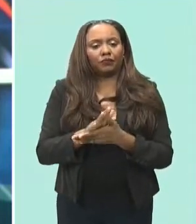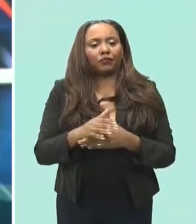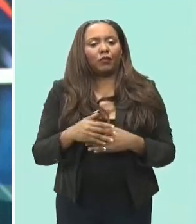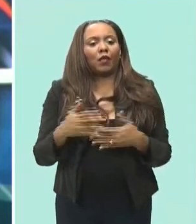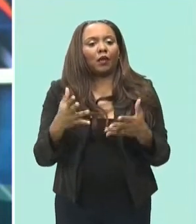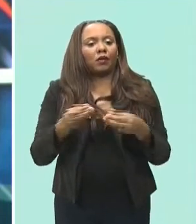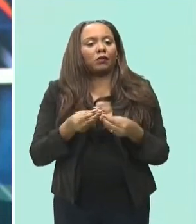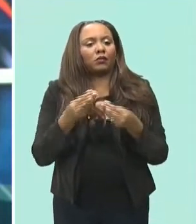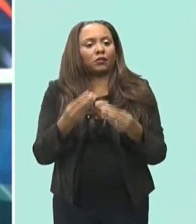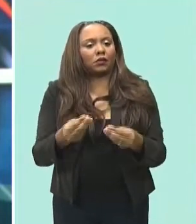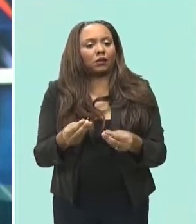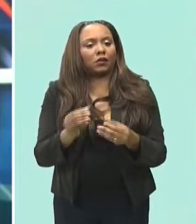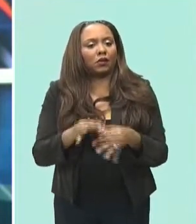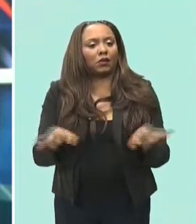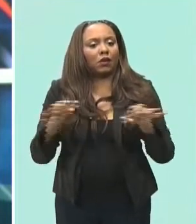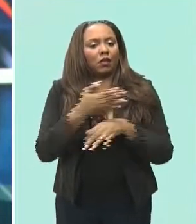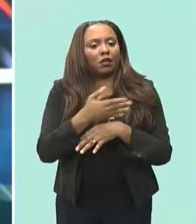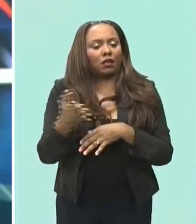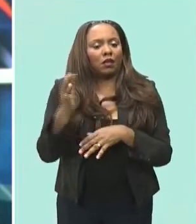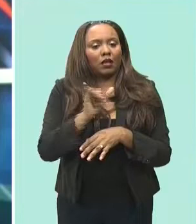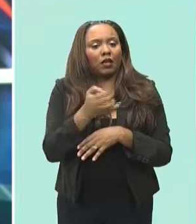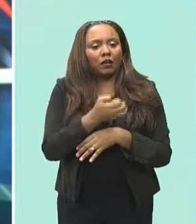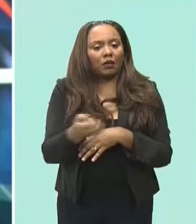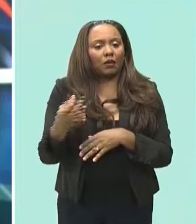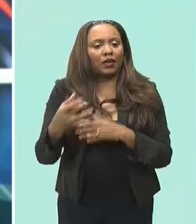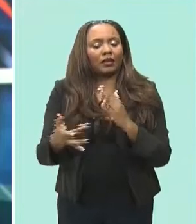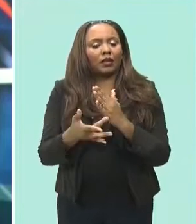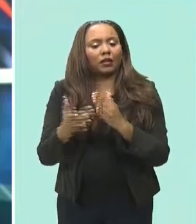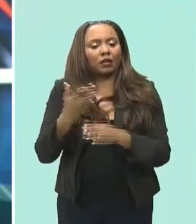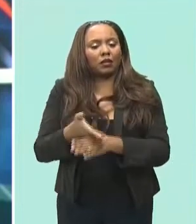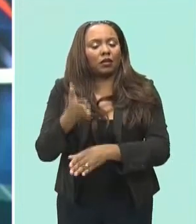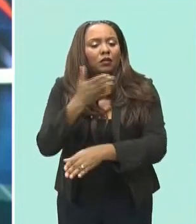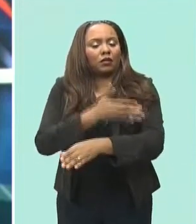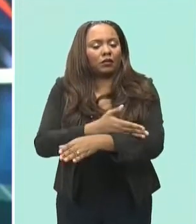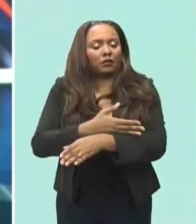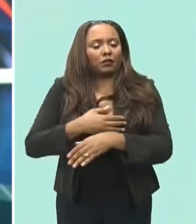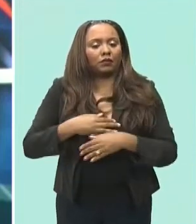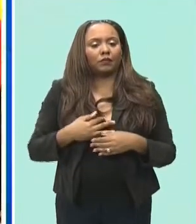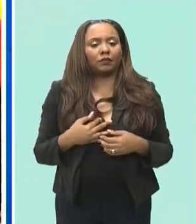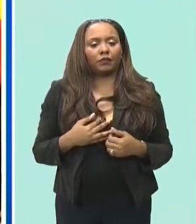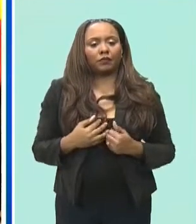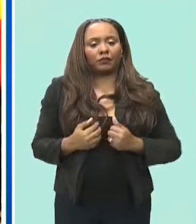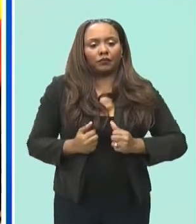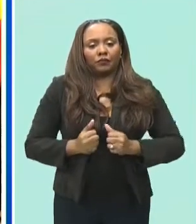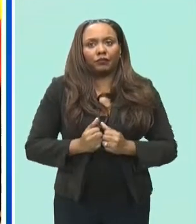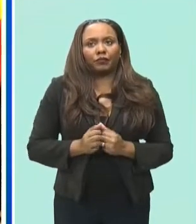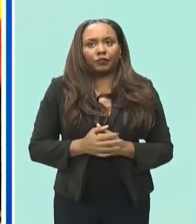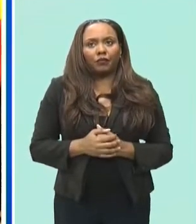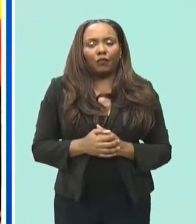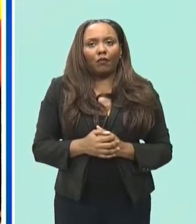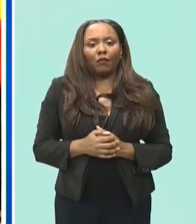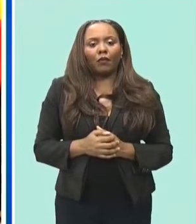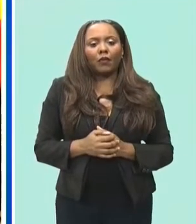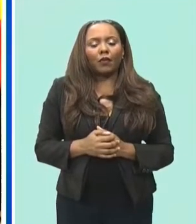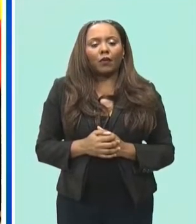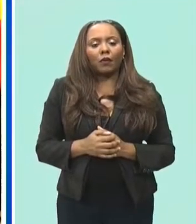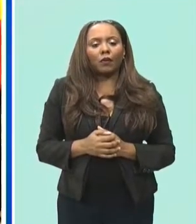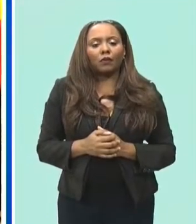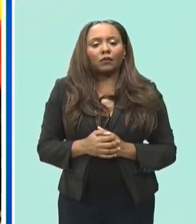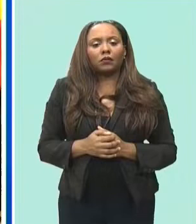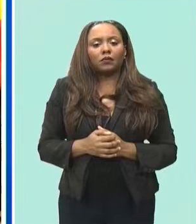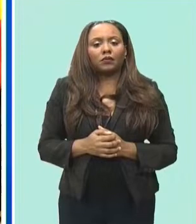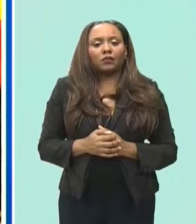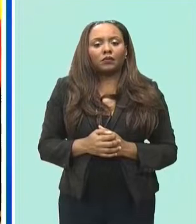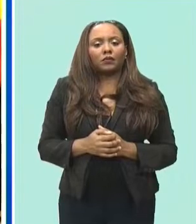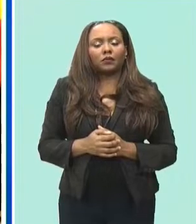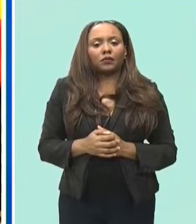resources which will include equipment and technological upgrades the entire population is really um you